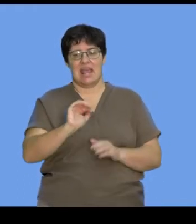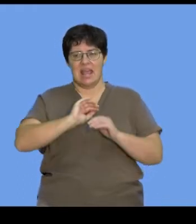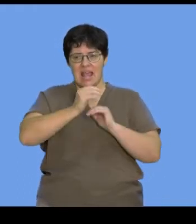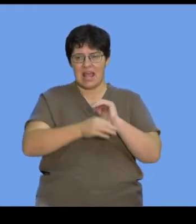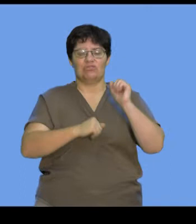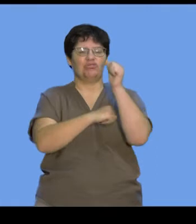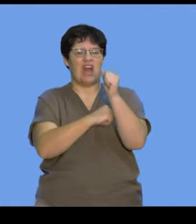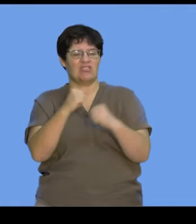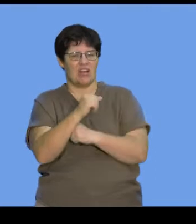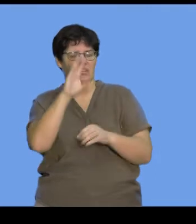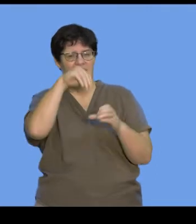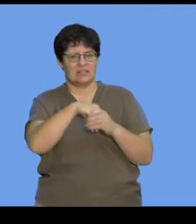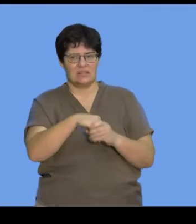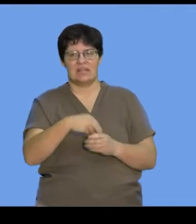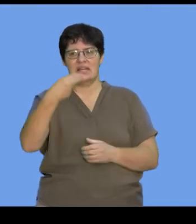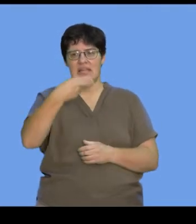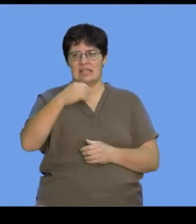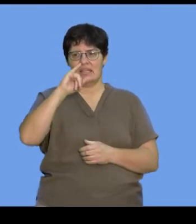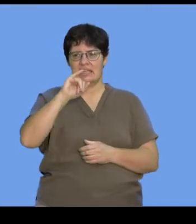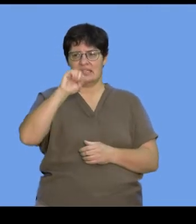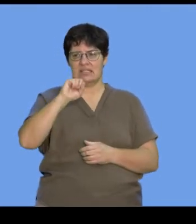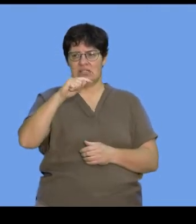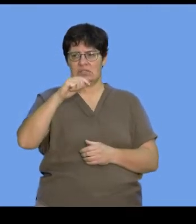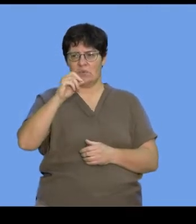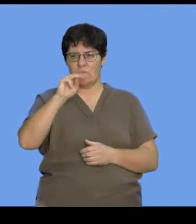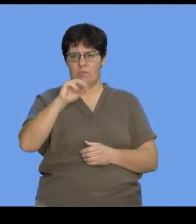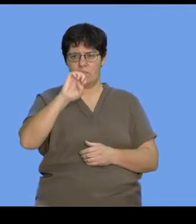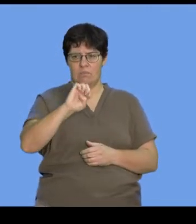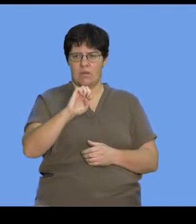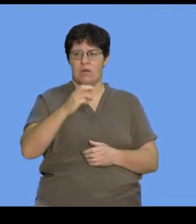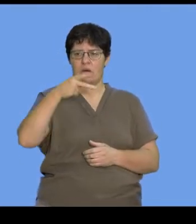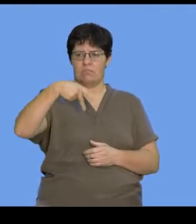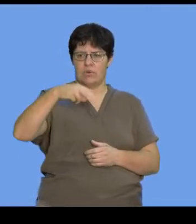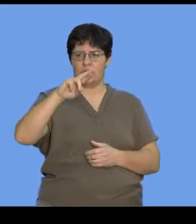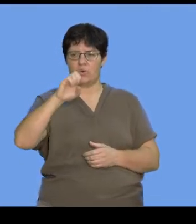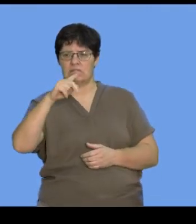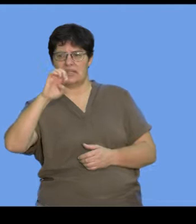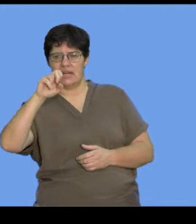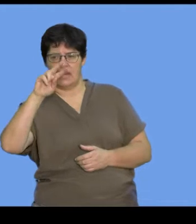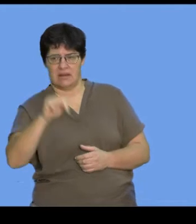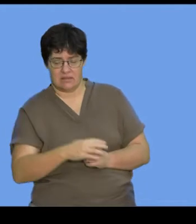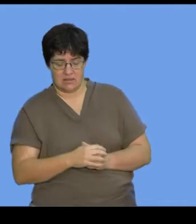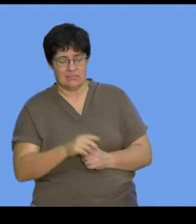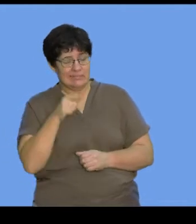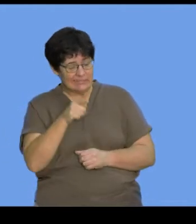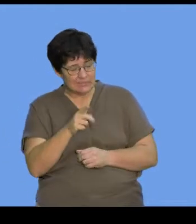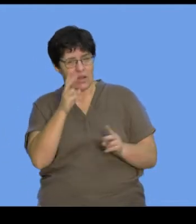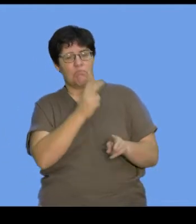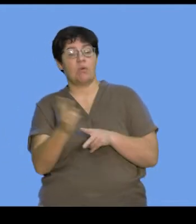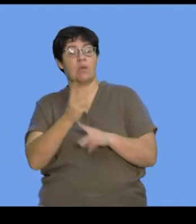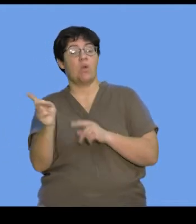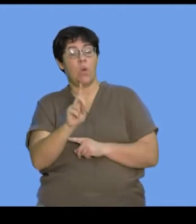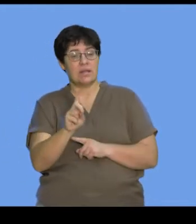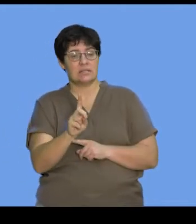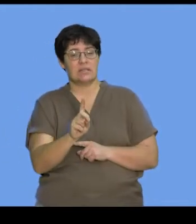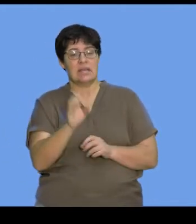structural components called histone proteins to form these compacted structures, which is essentially in preparation